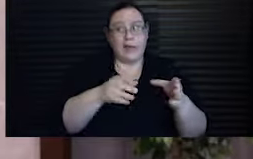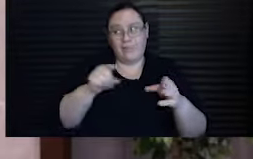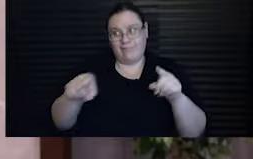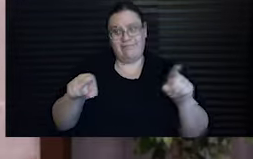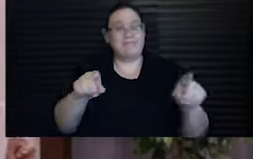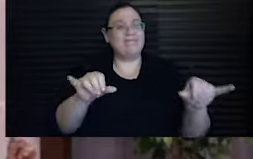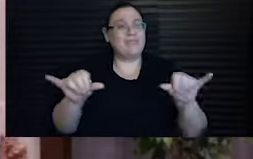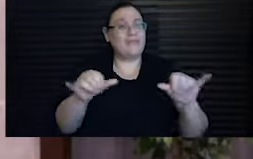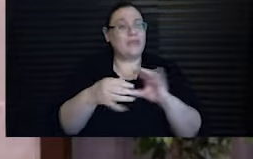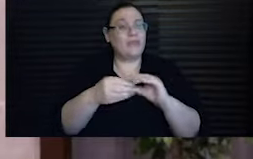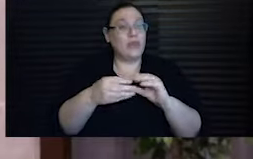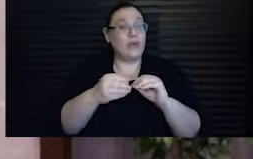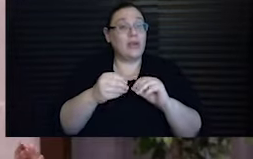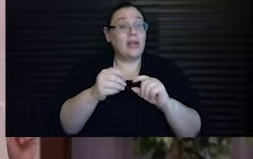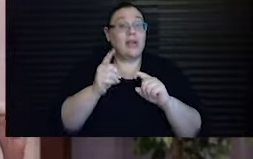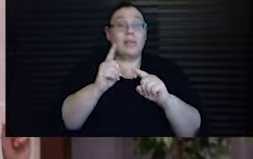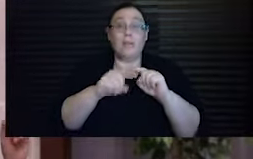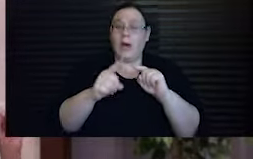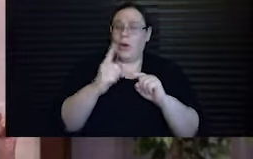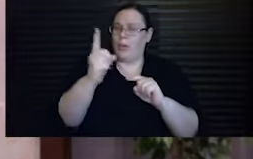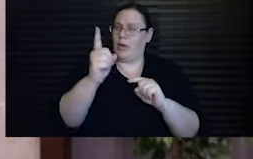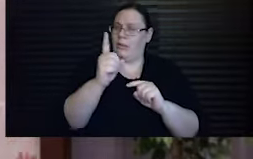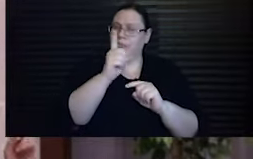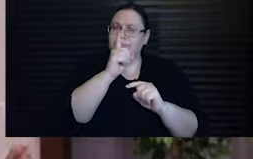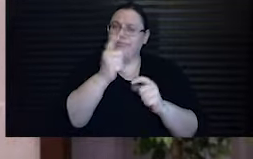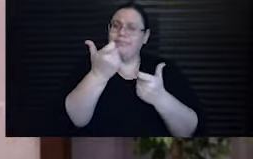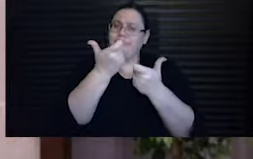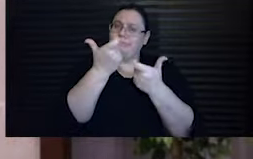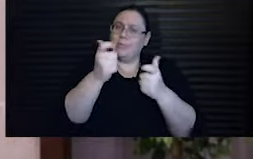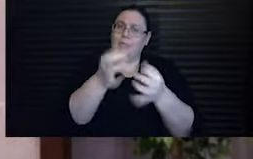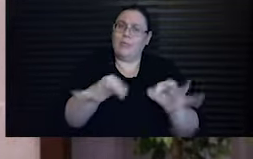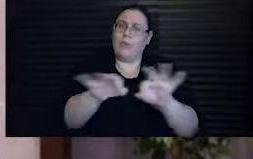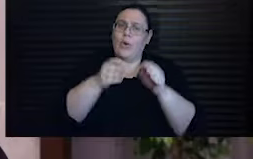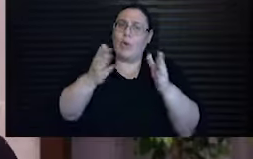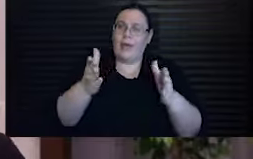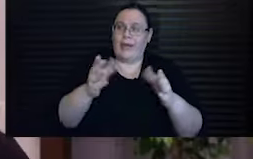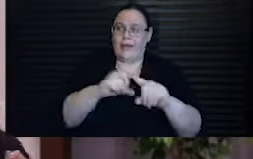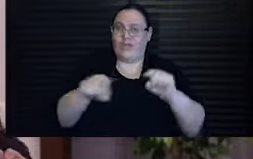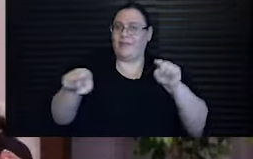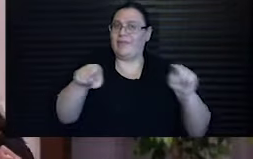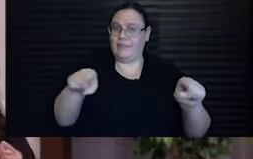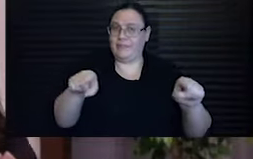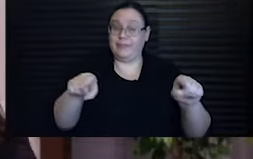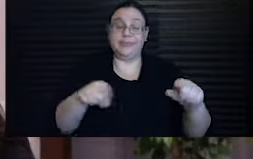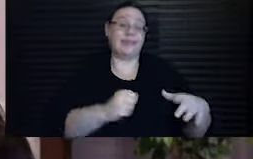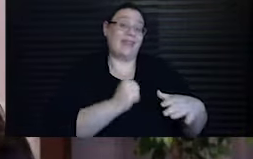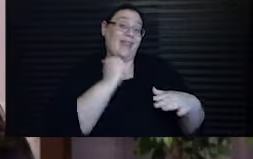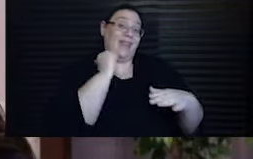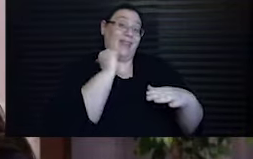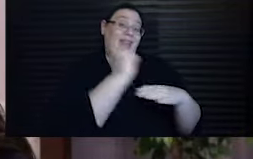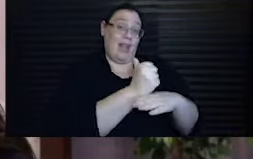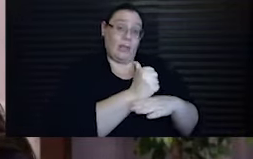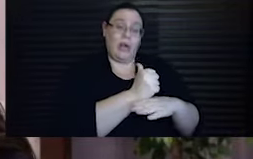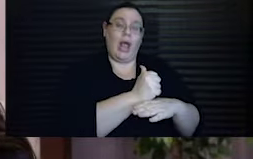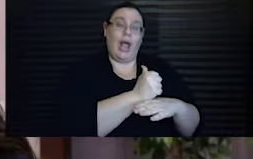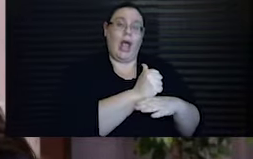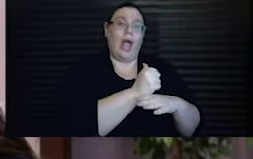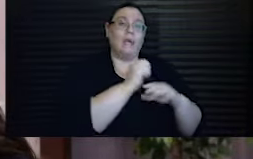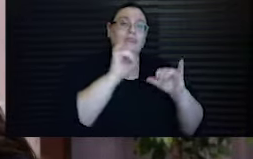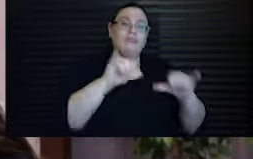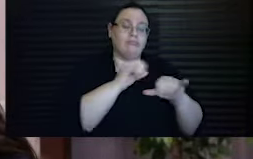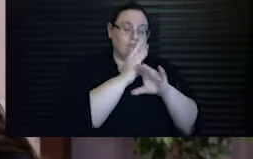similar, but they also differ in one really critical way. Whereas Abraham remained